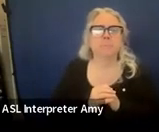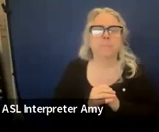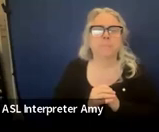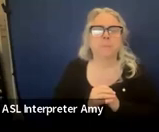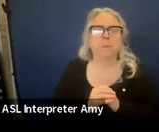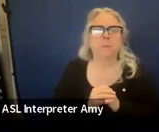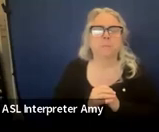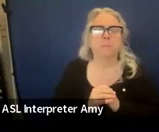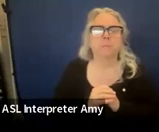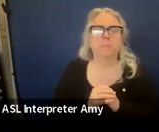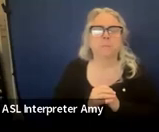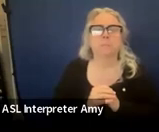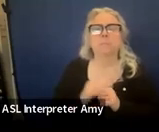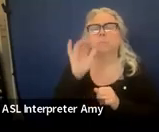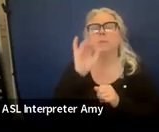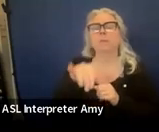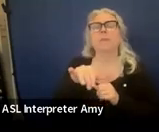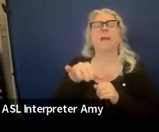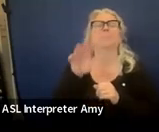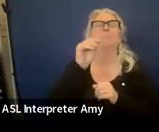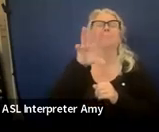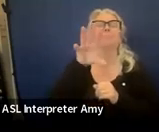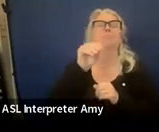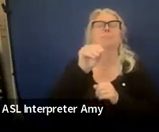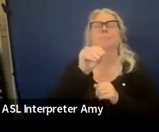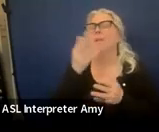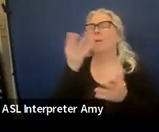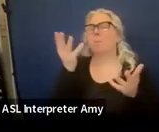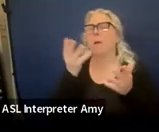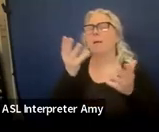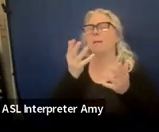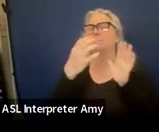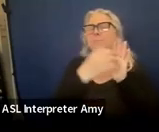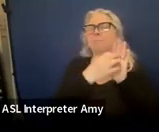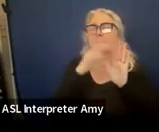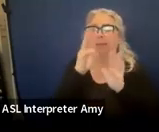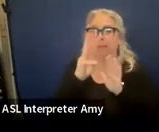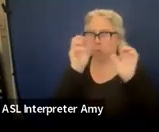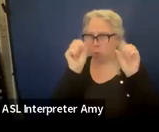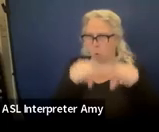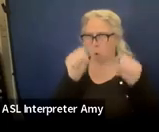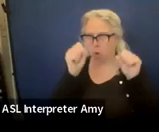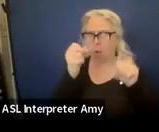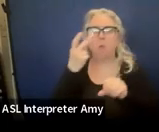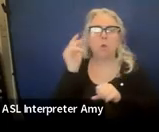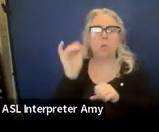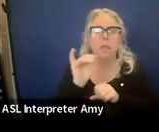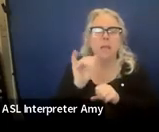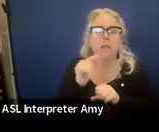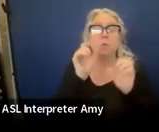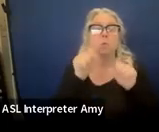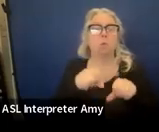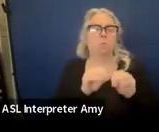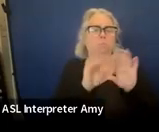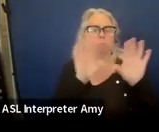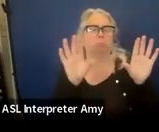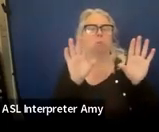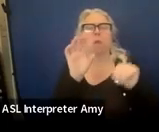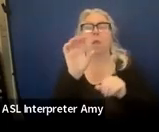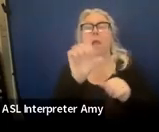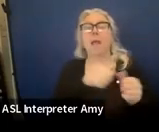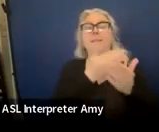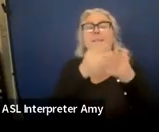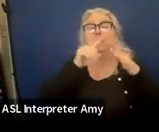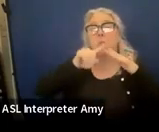And then this is just a snapshot of what Section 6 could look like. You can see that anything that